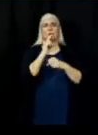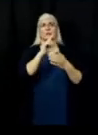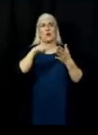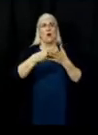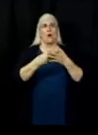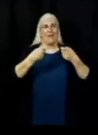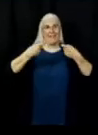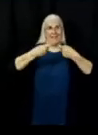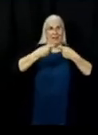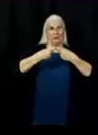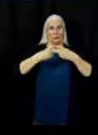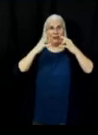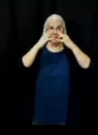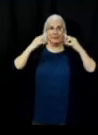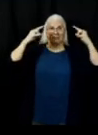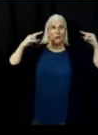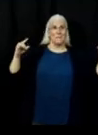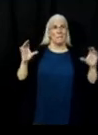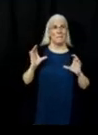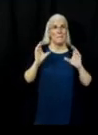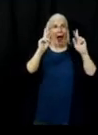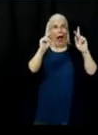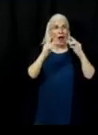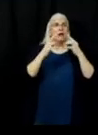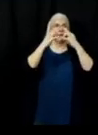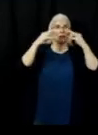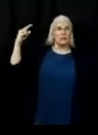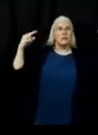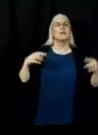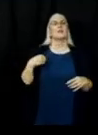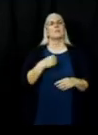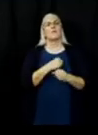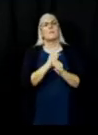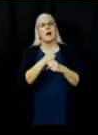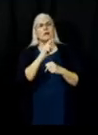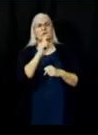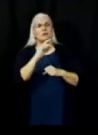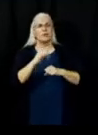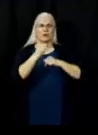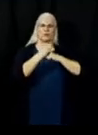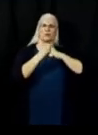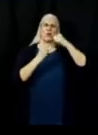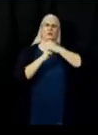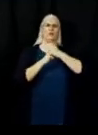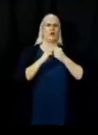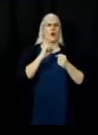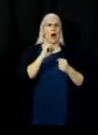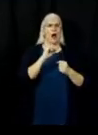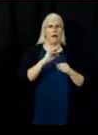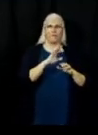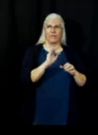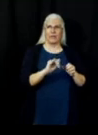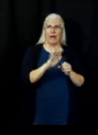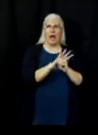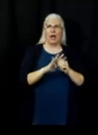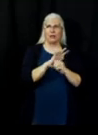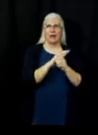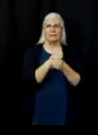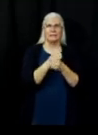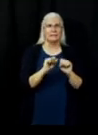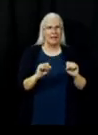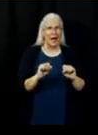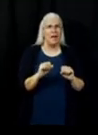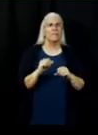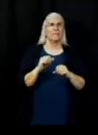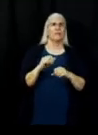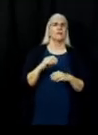critical infrastructure as well. So that's the Highway 70 corridor. We're also working across the zone break